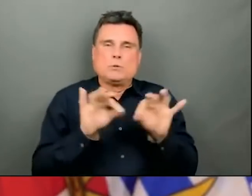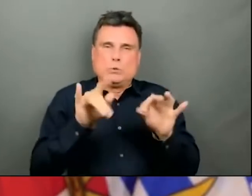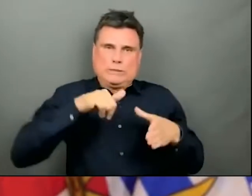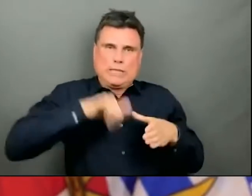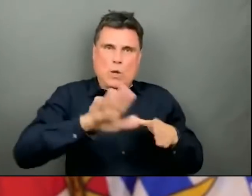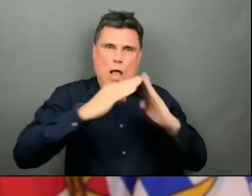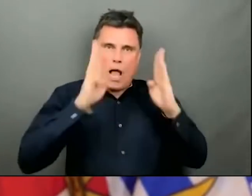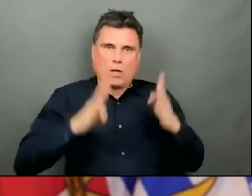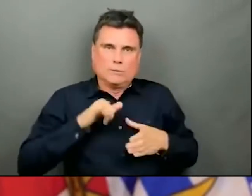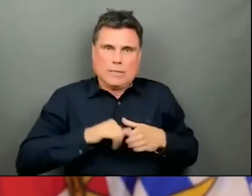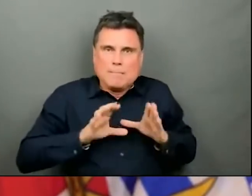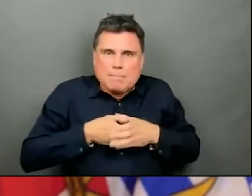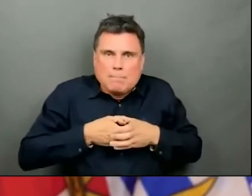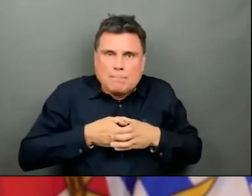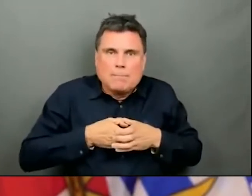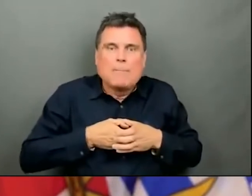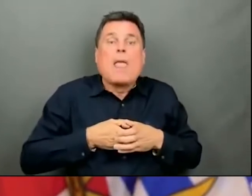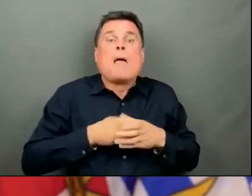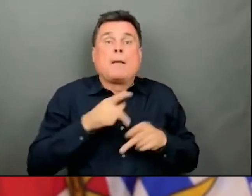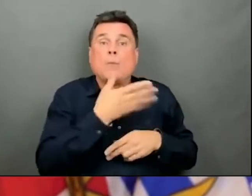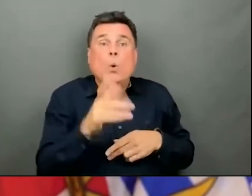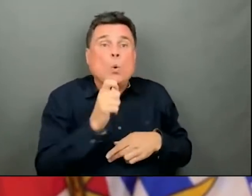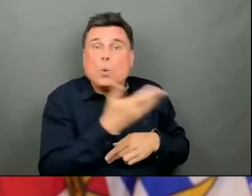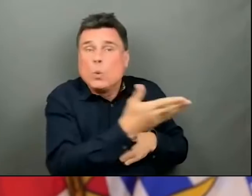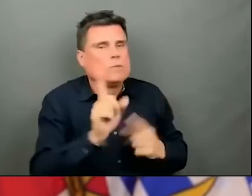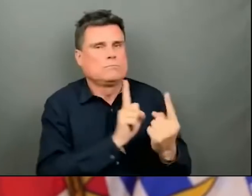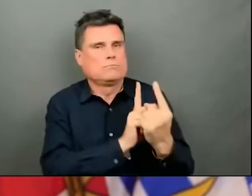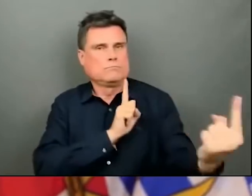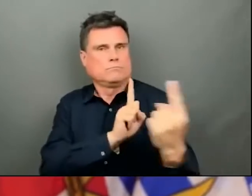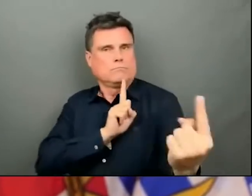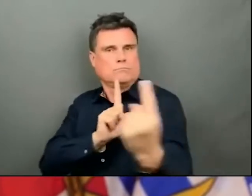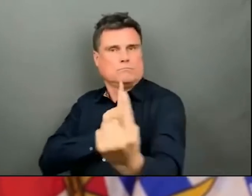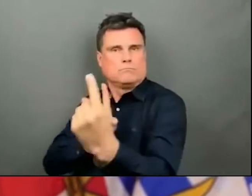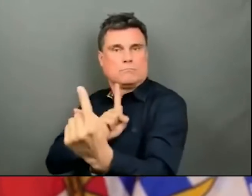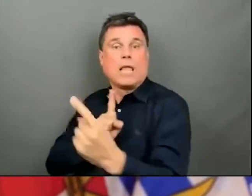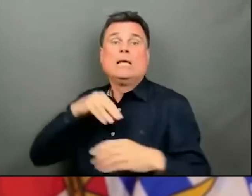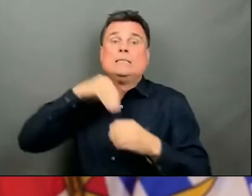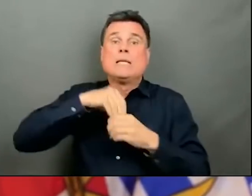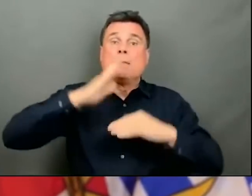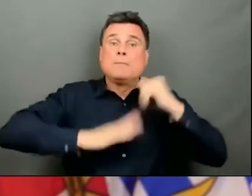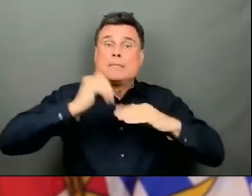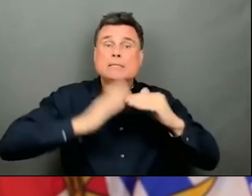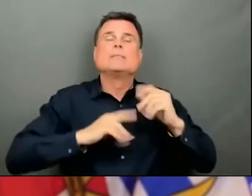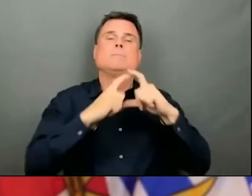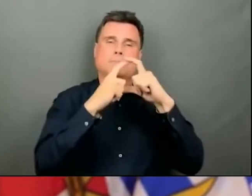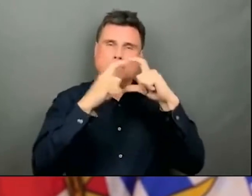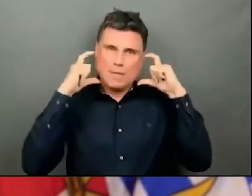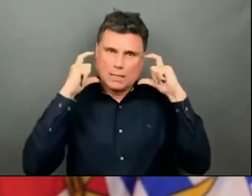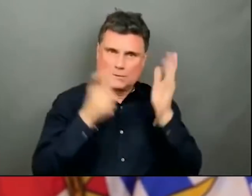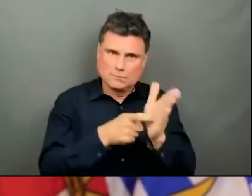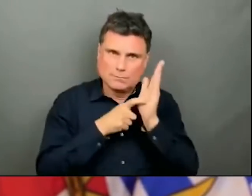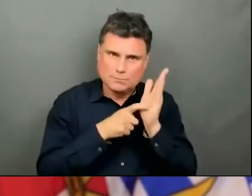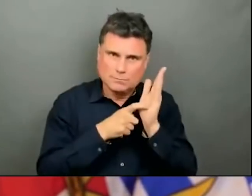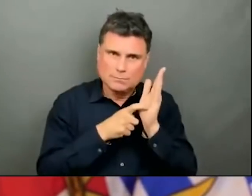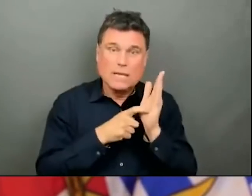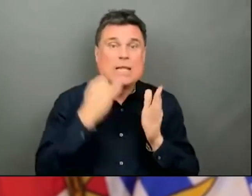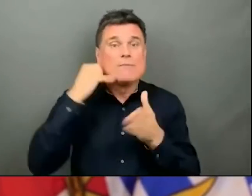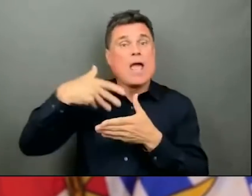Wearing a mask if you're inside, and if you're even outside, if you're less than two meters away from others.